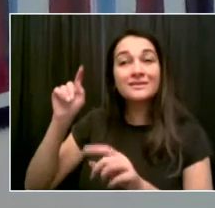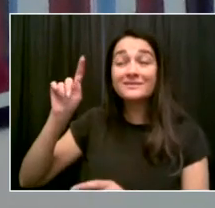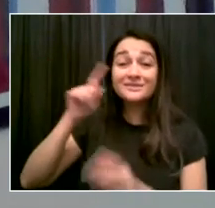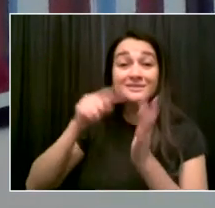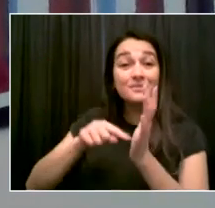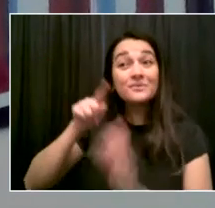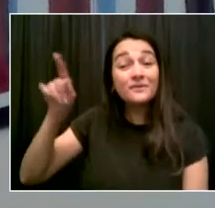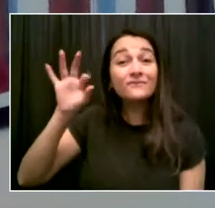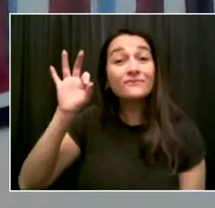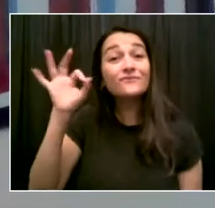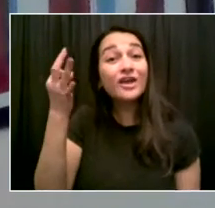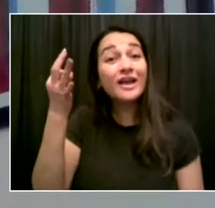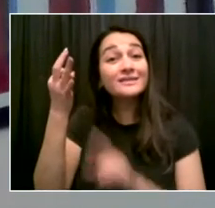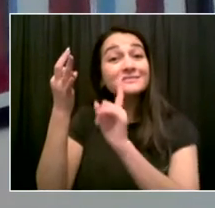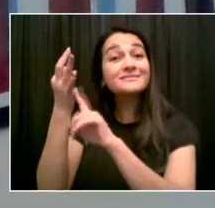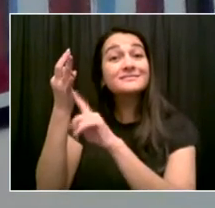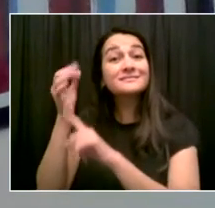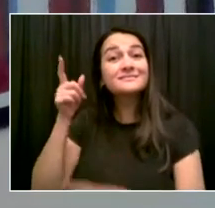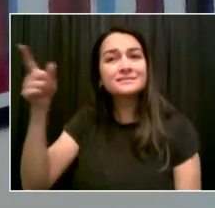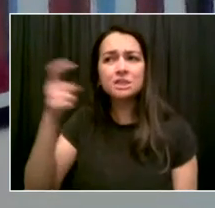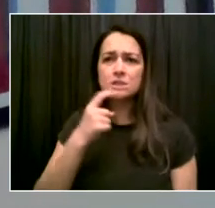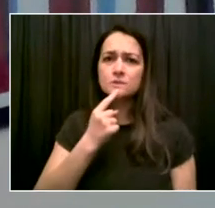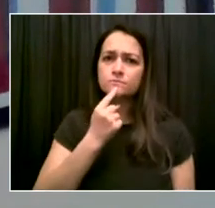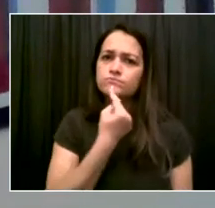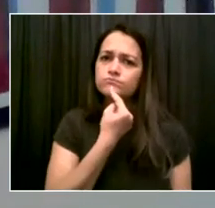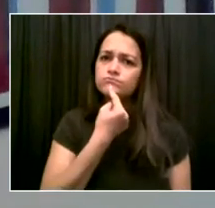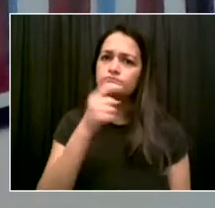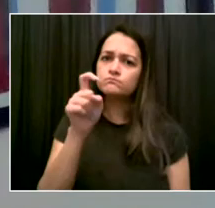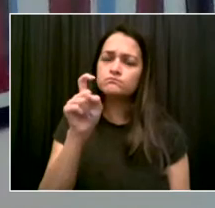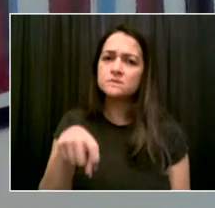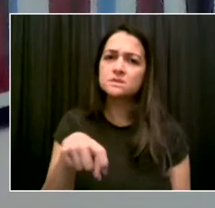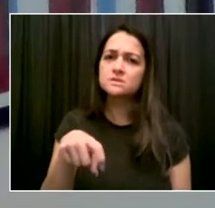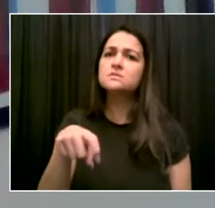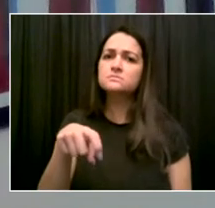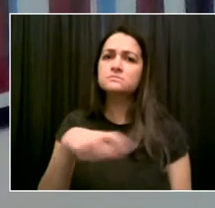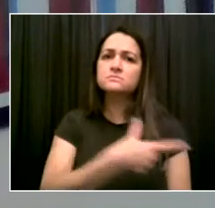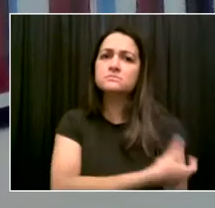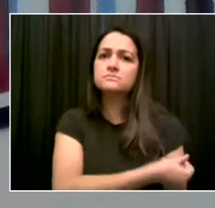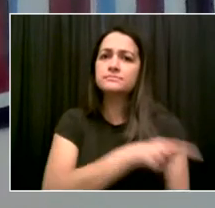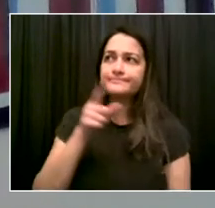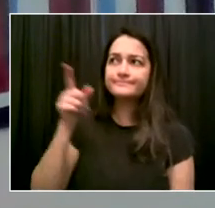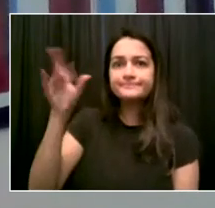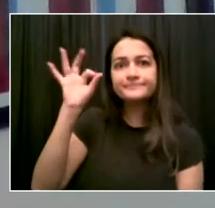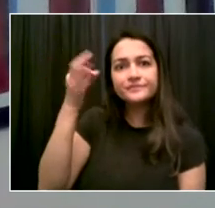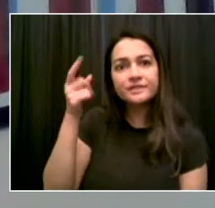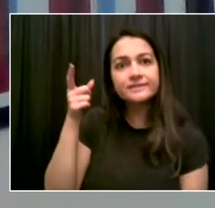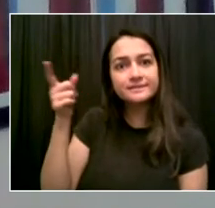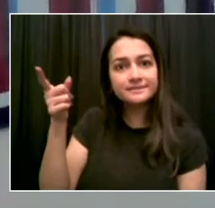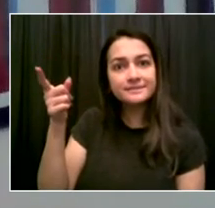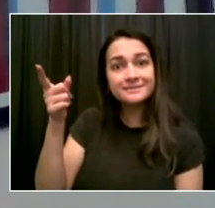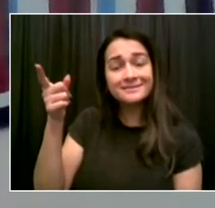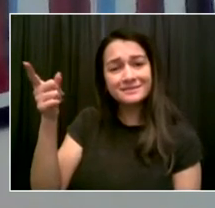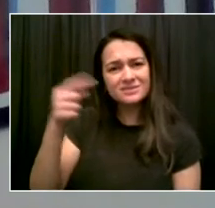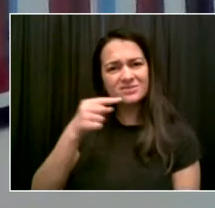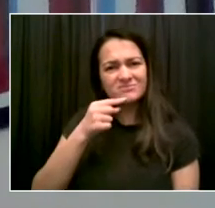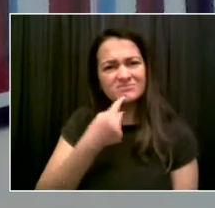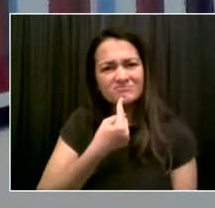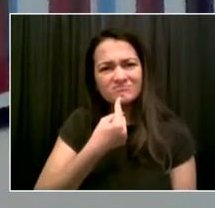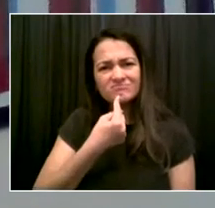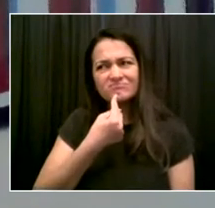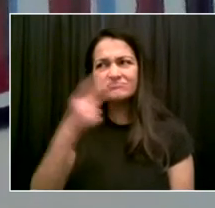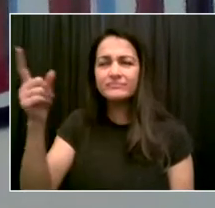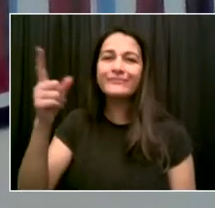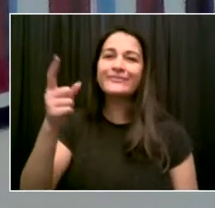days of a similar announcement. We need that kind of jump here. And I'm confident this will